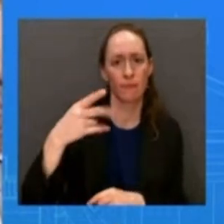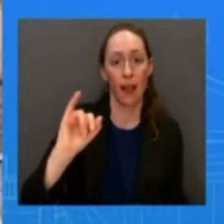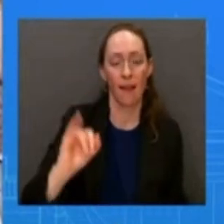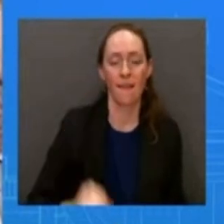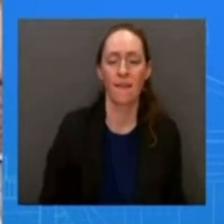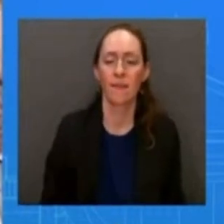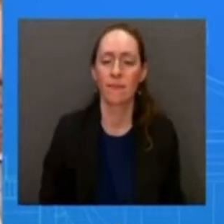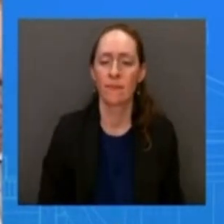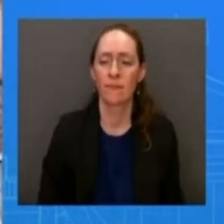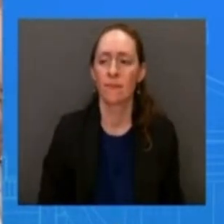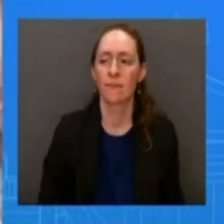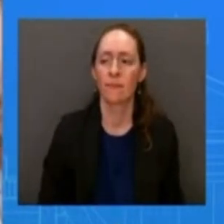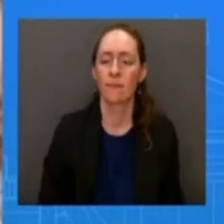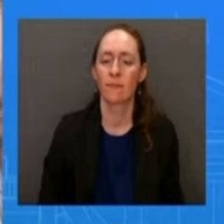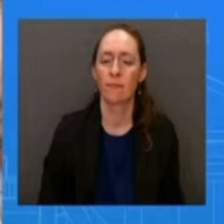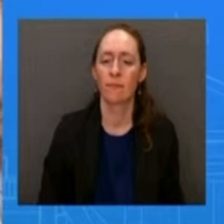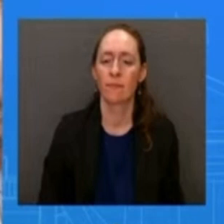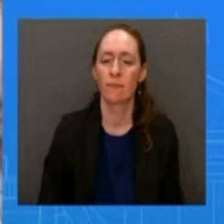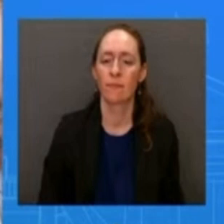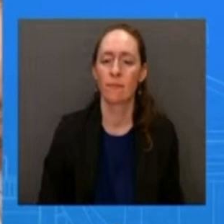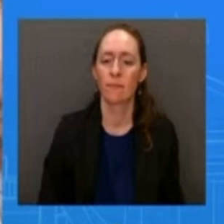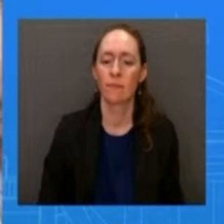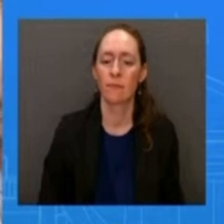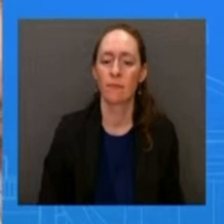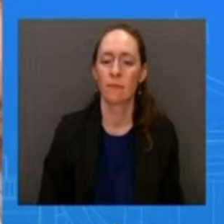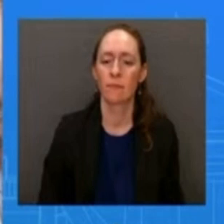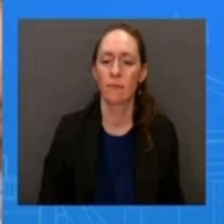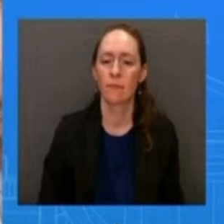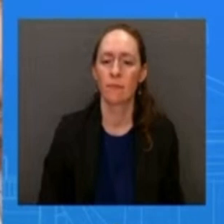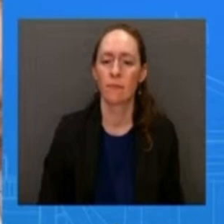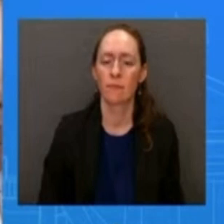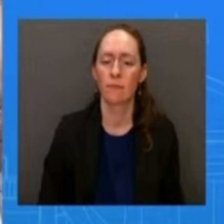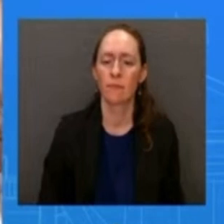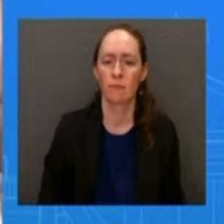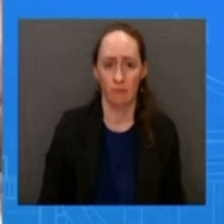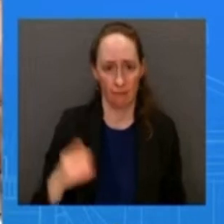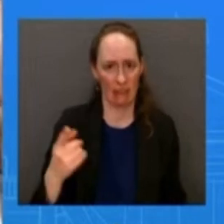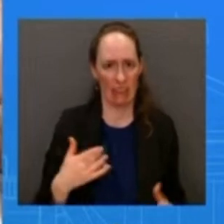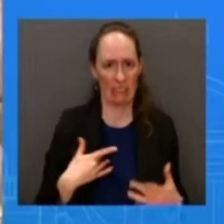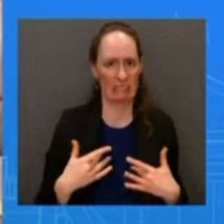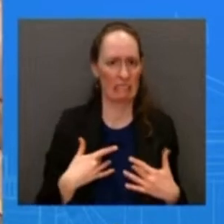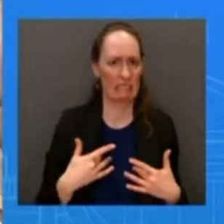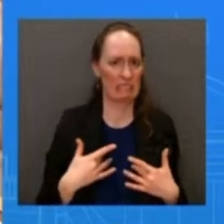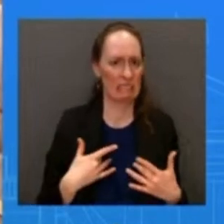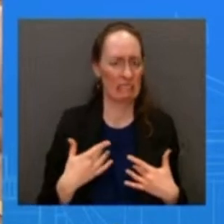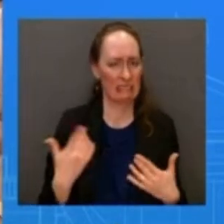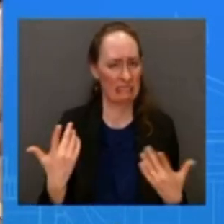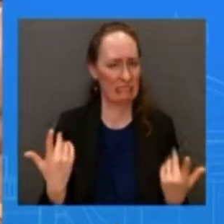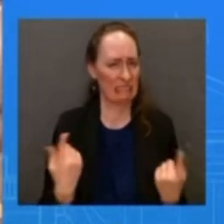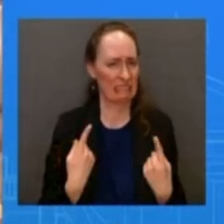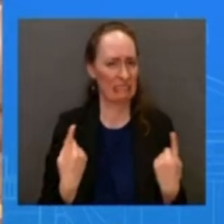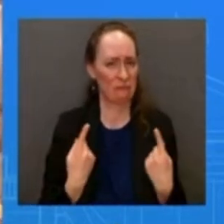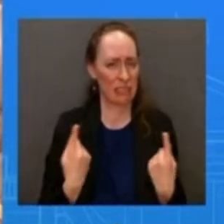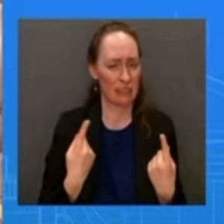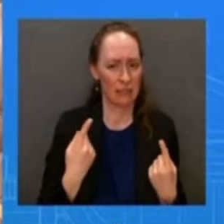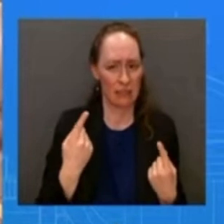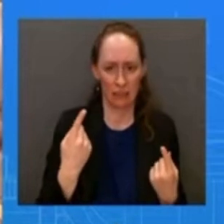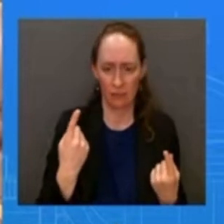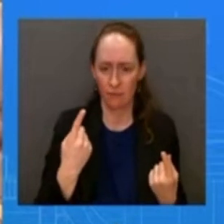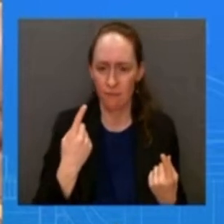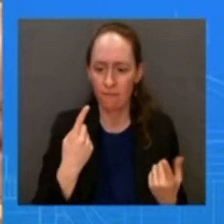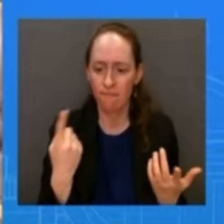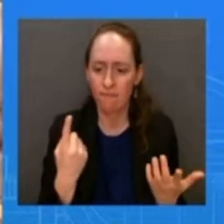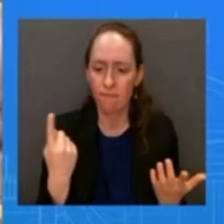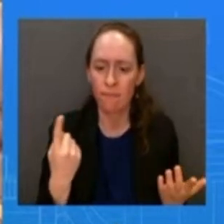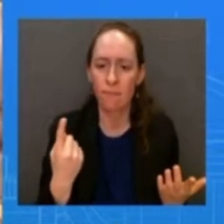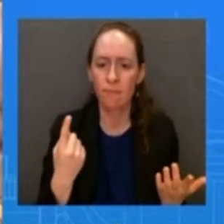uh the overall cooling is there any concern that this is uh a month or this is a print that raises some alarm that maybe it's sort